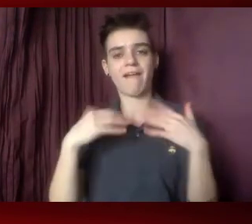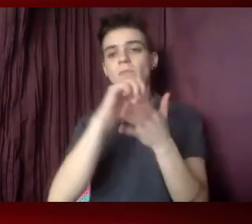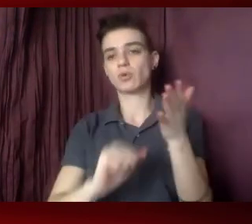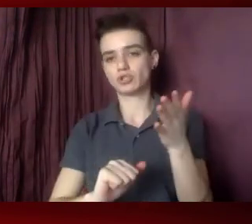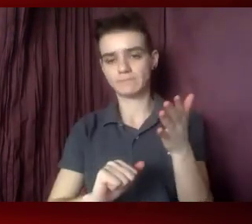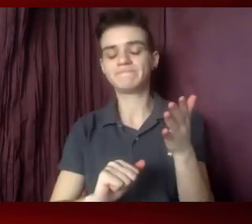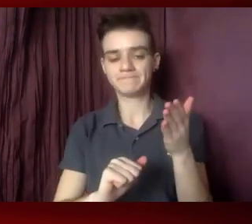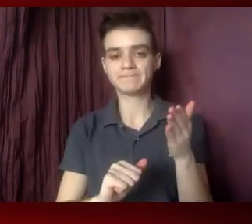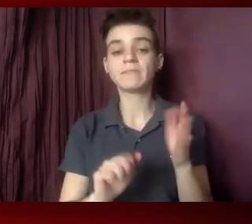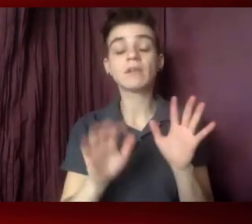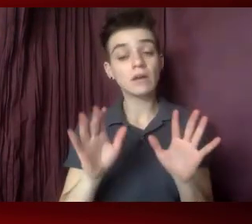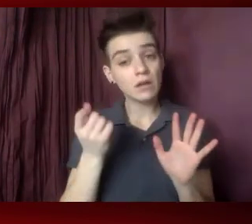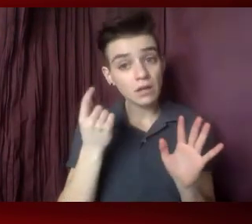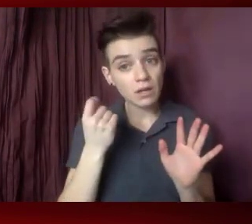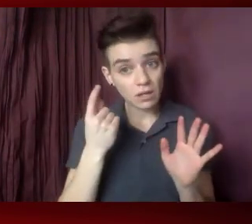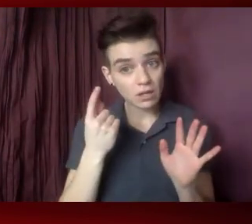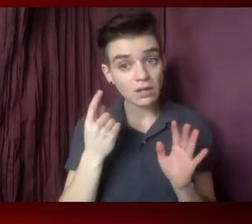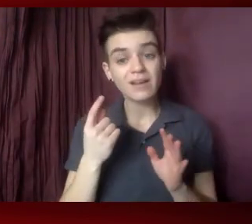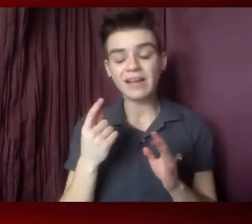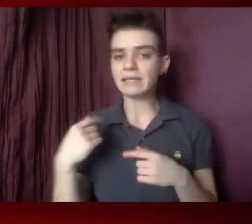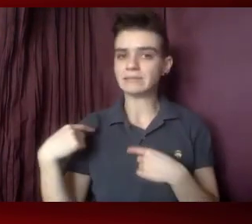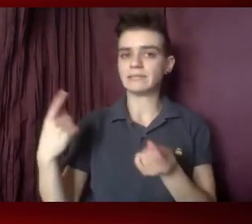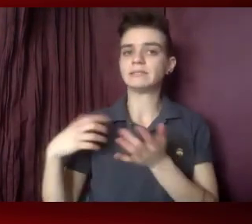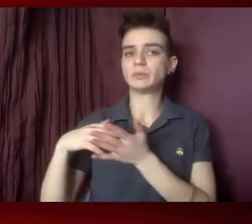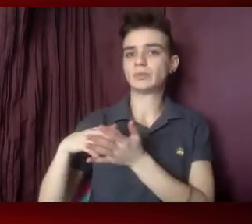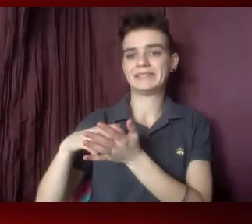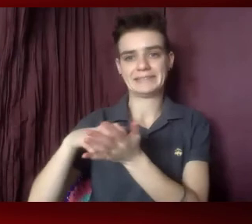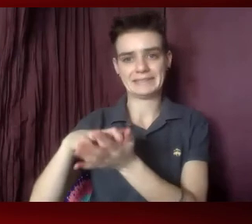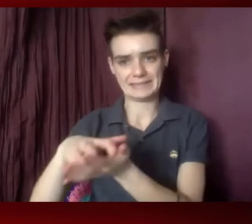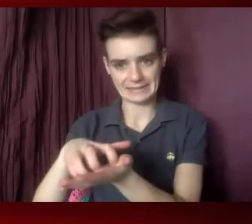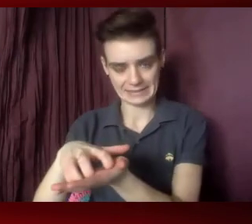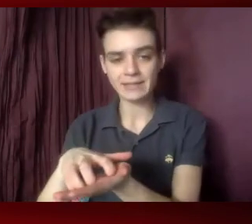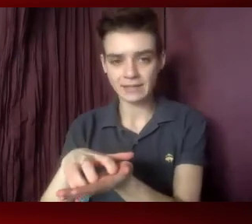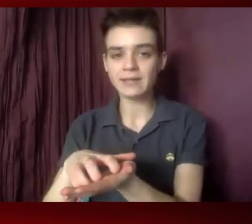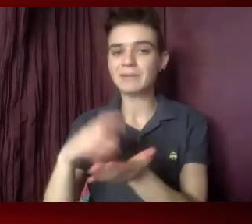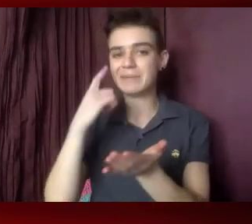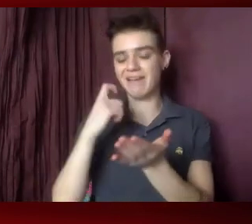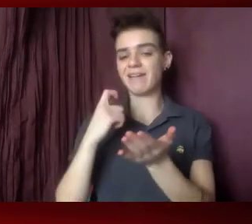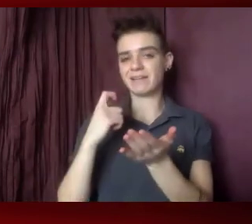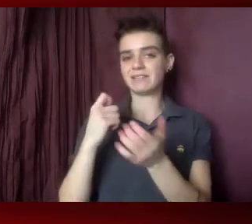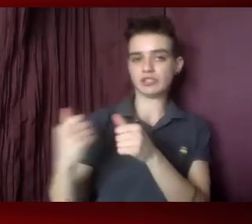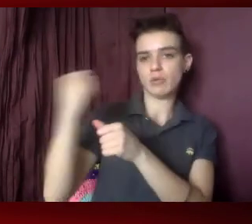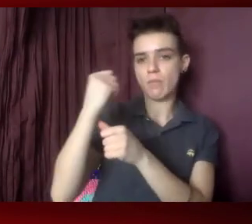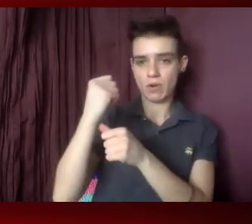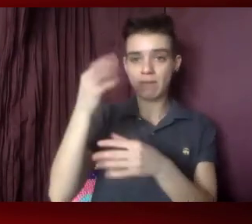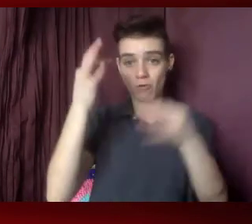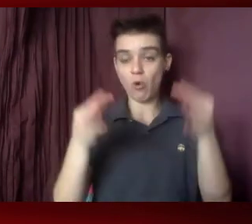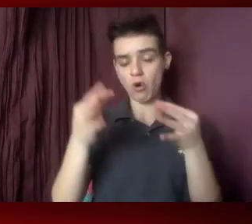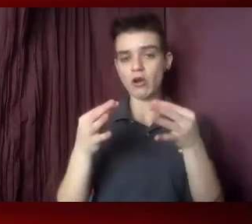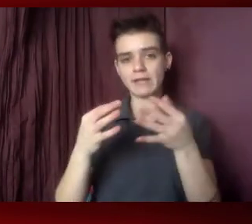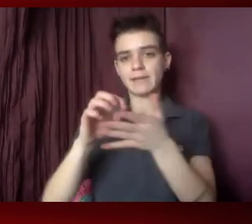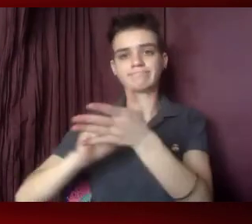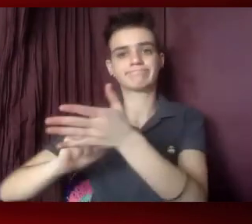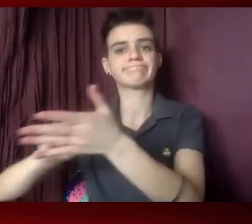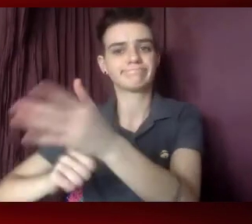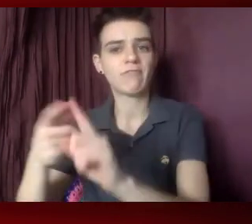However, it has been weakened over the years, over the decades by the Supreme Court, by anti